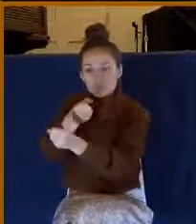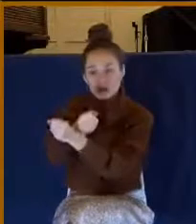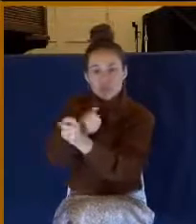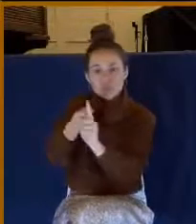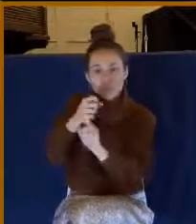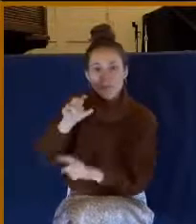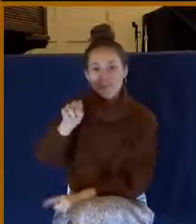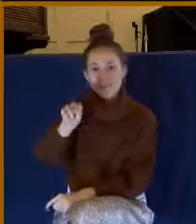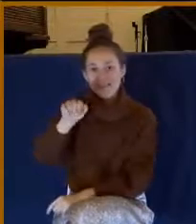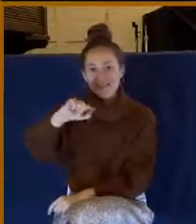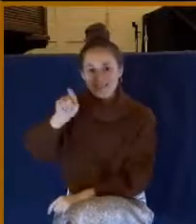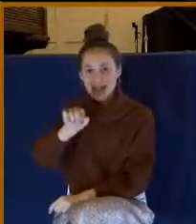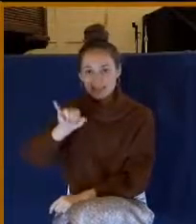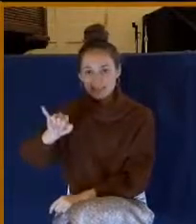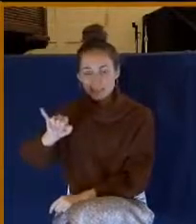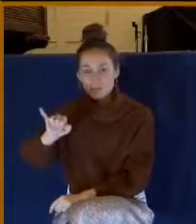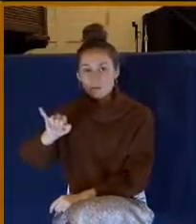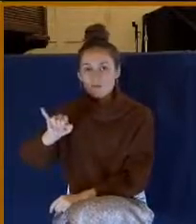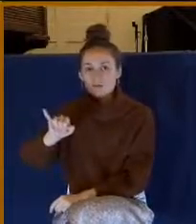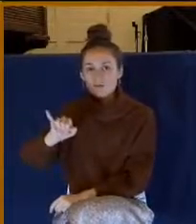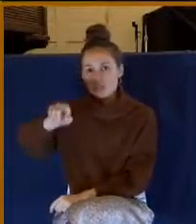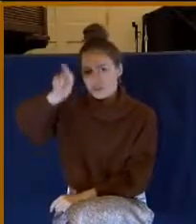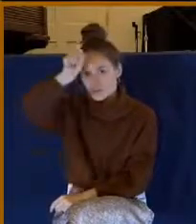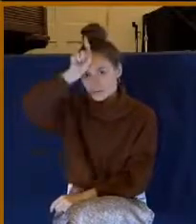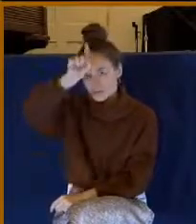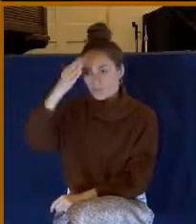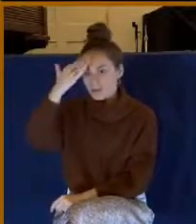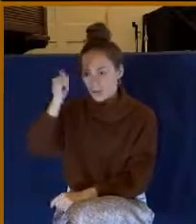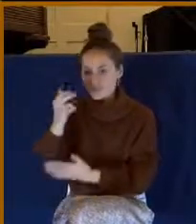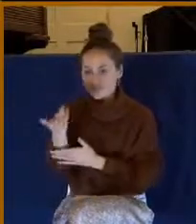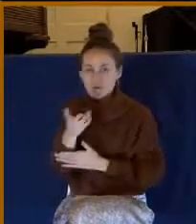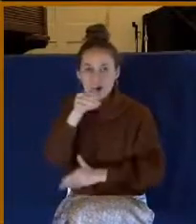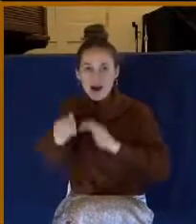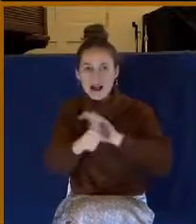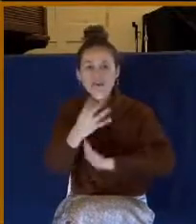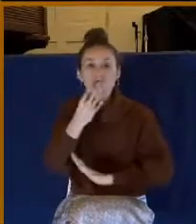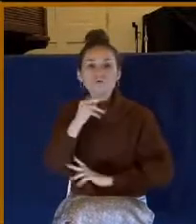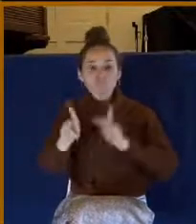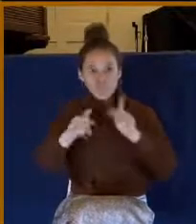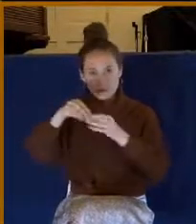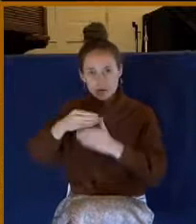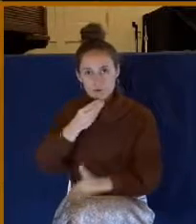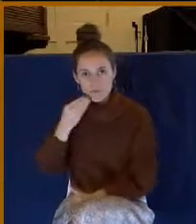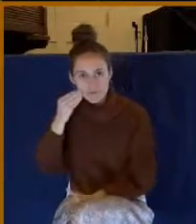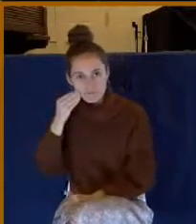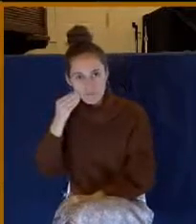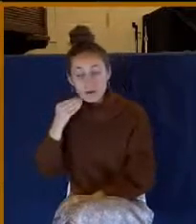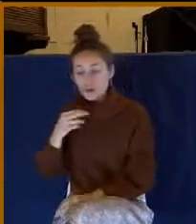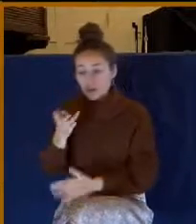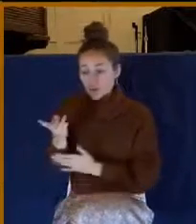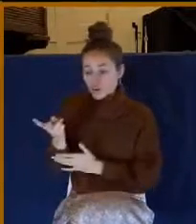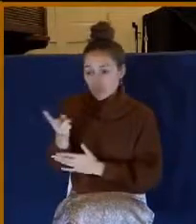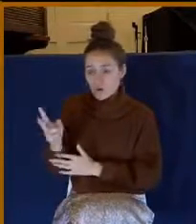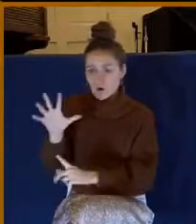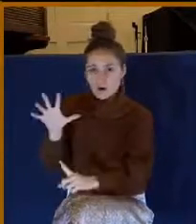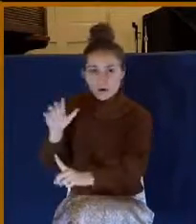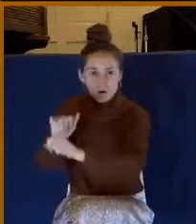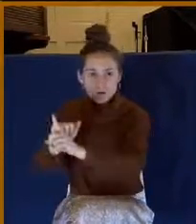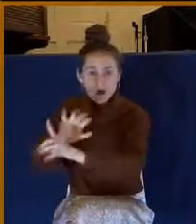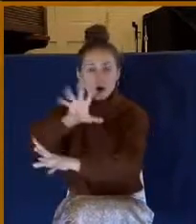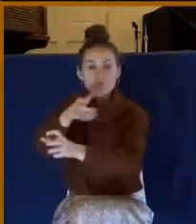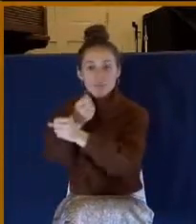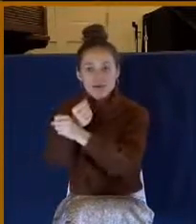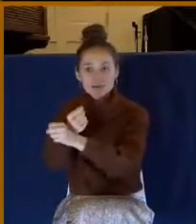they were hiding Jews in their home. And because of that, they were thrown into Ravensbrook camp.